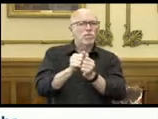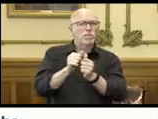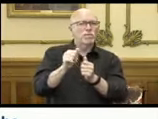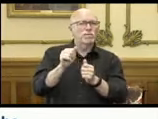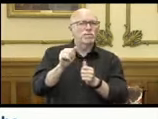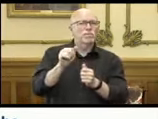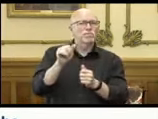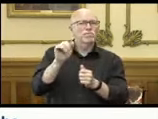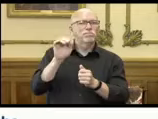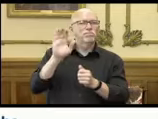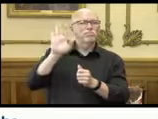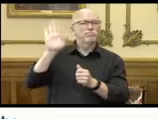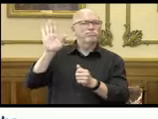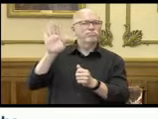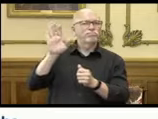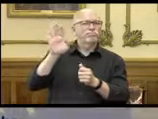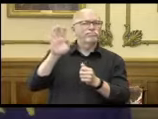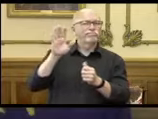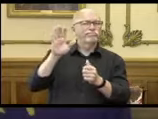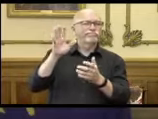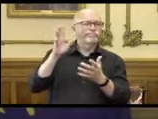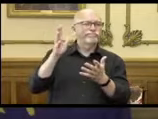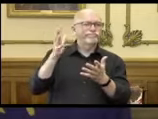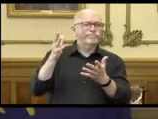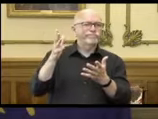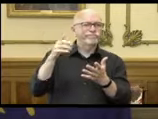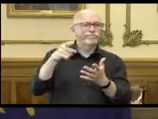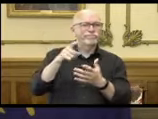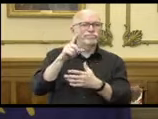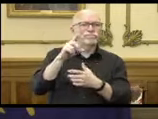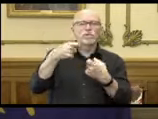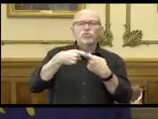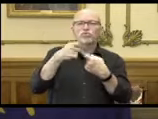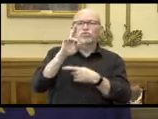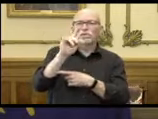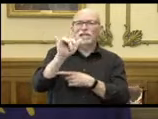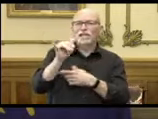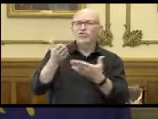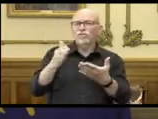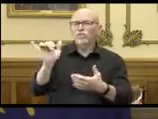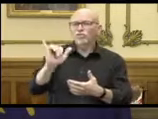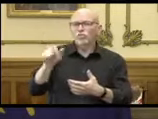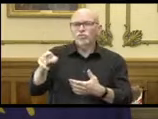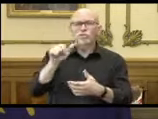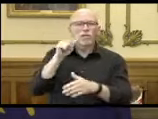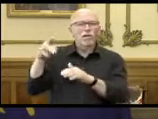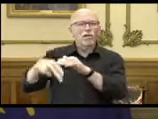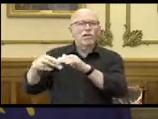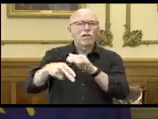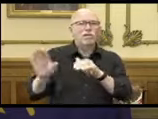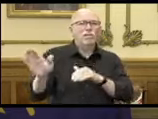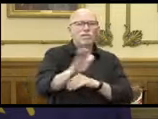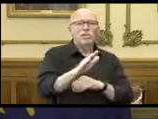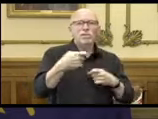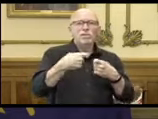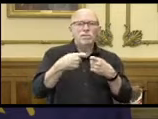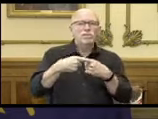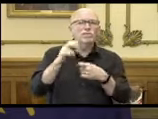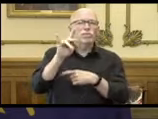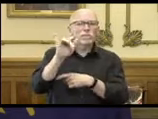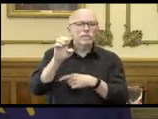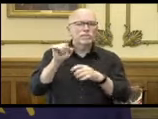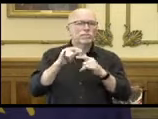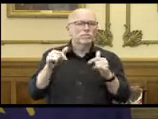with the moratorium on the disconnection of the utility services. So we're starting to seek further